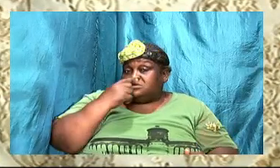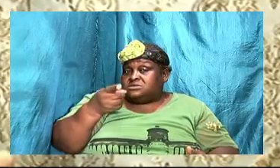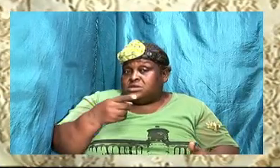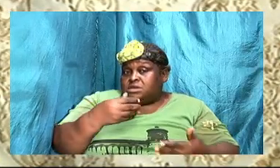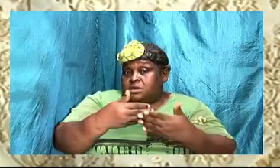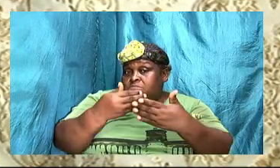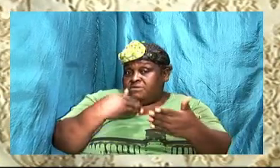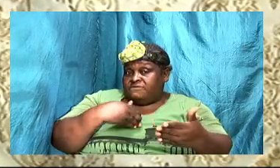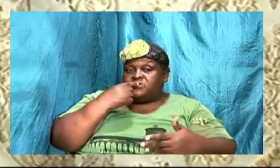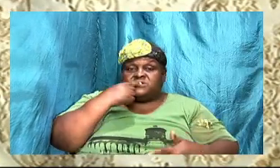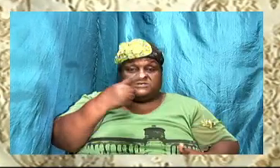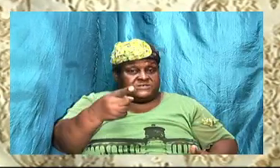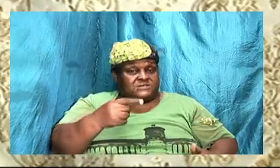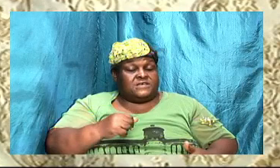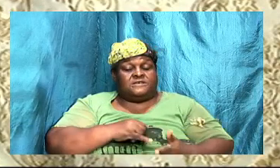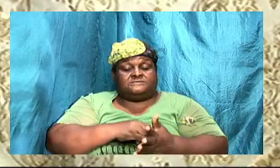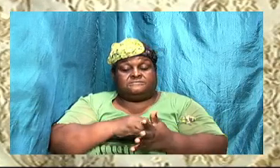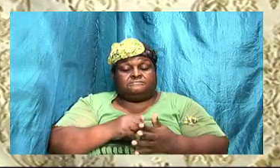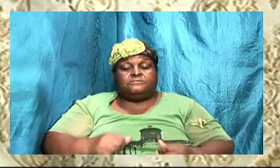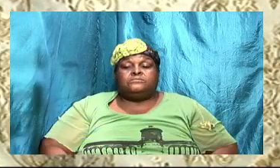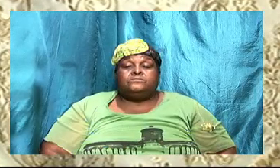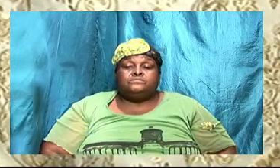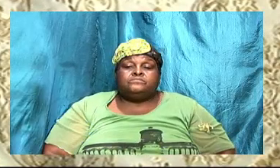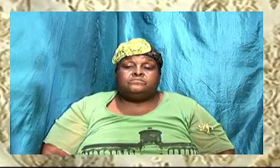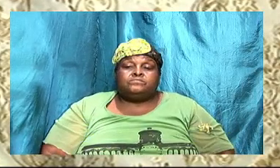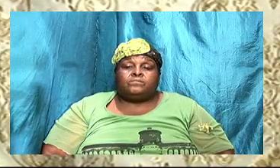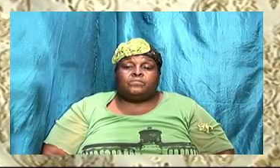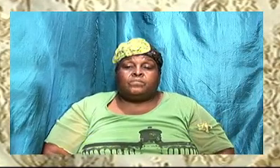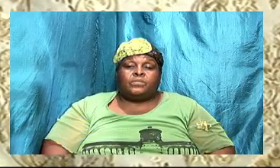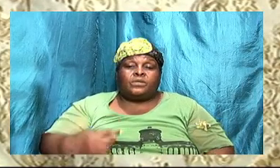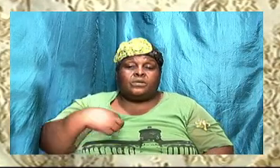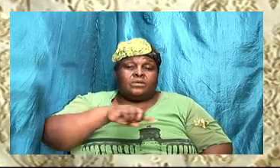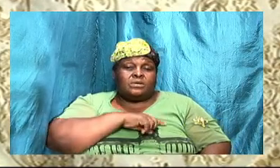we say it. So we said that we are supposed to make our case.